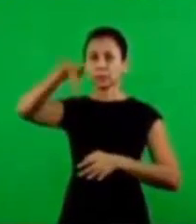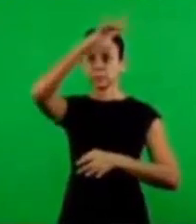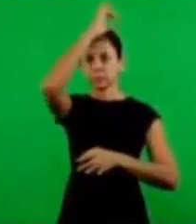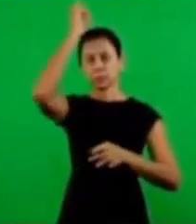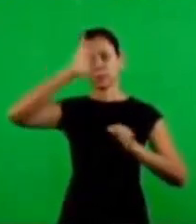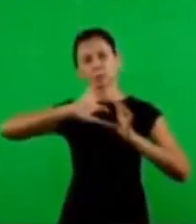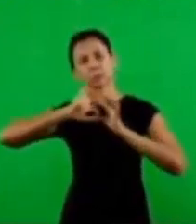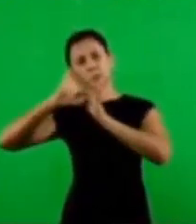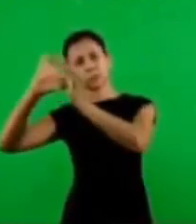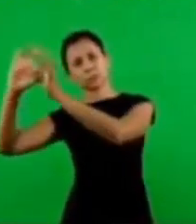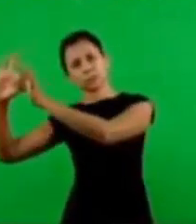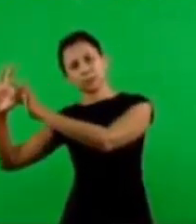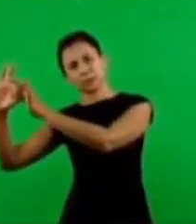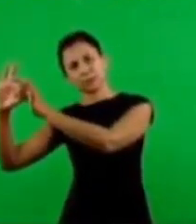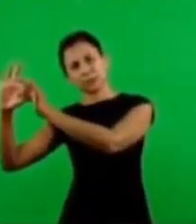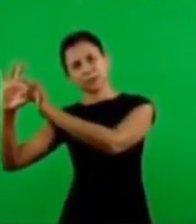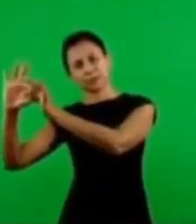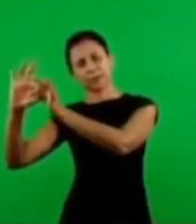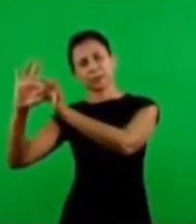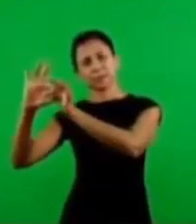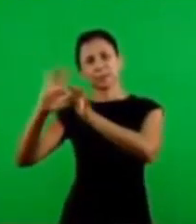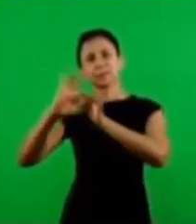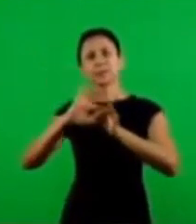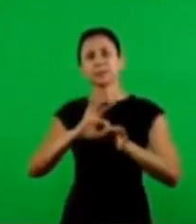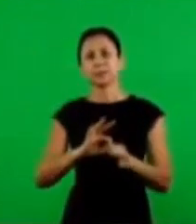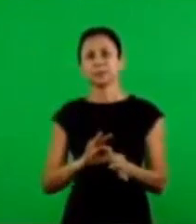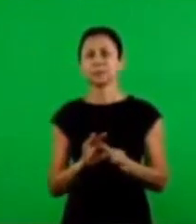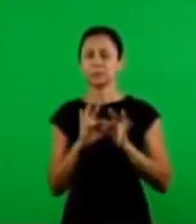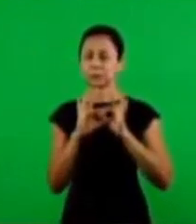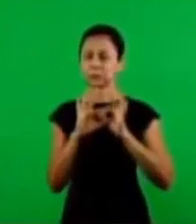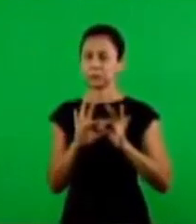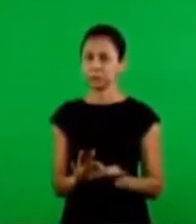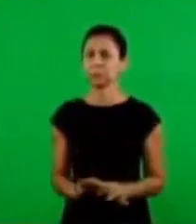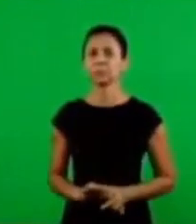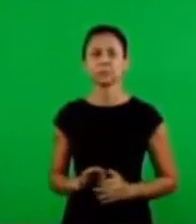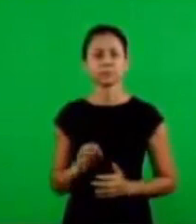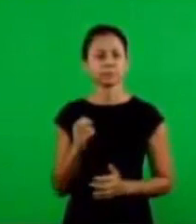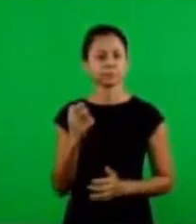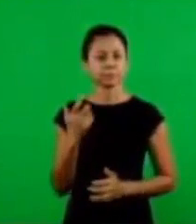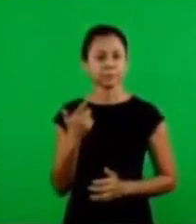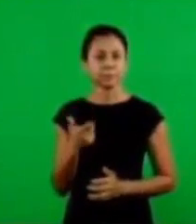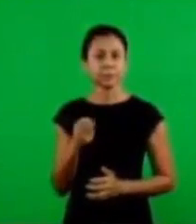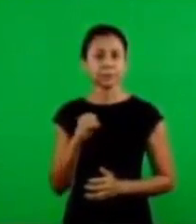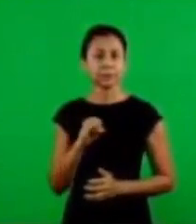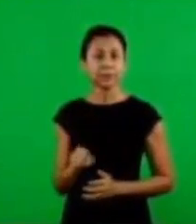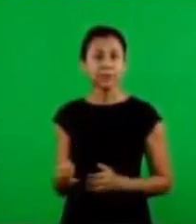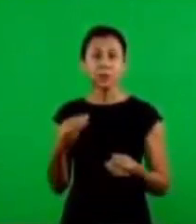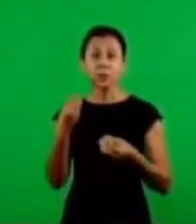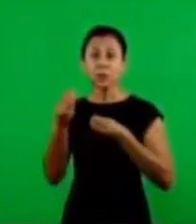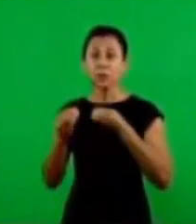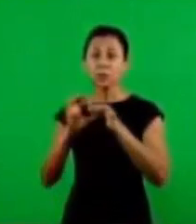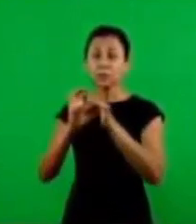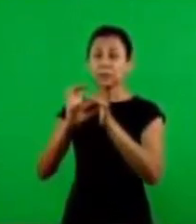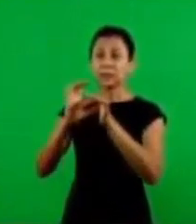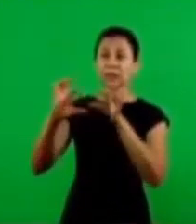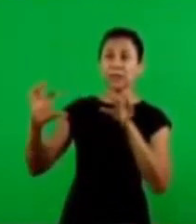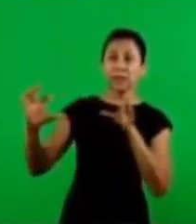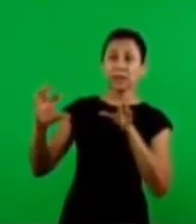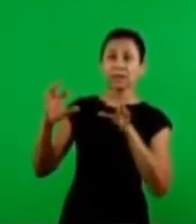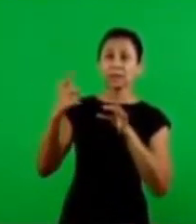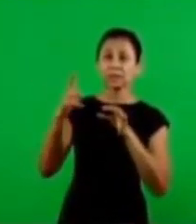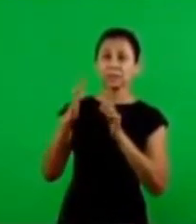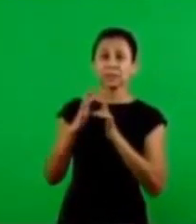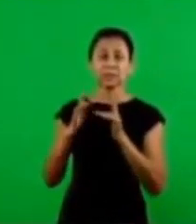man with god which is the holy spirit so the holy spirit is fulfilled in fellowship there is no fellowship without